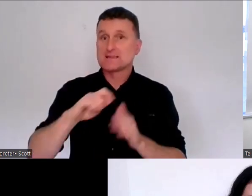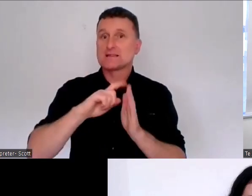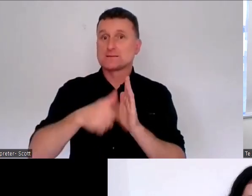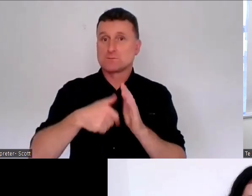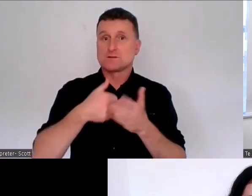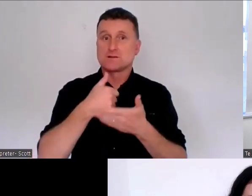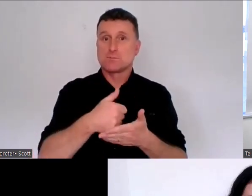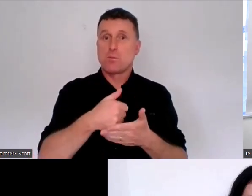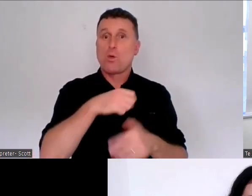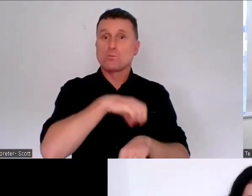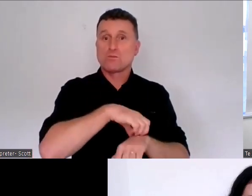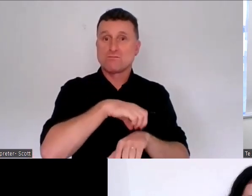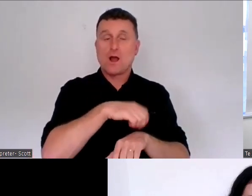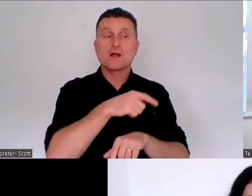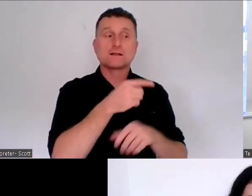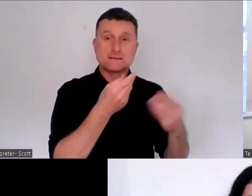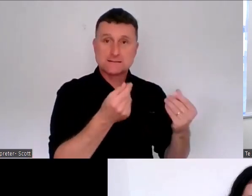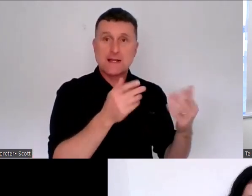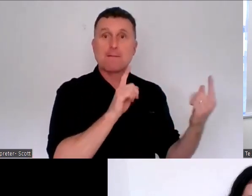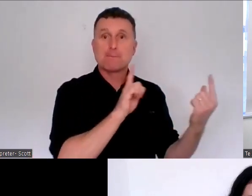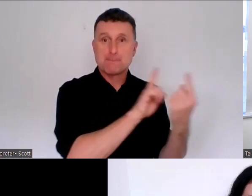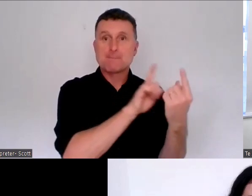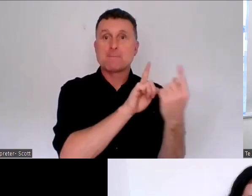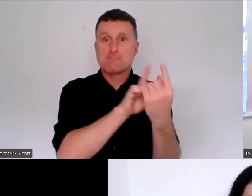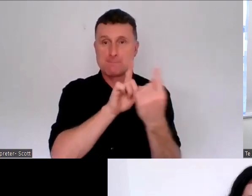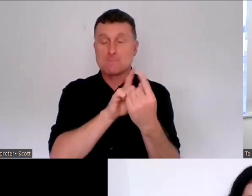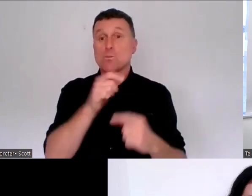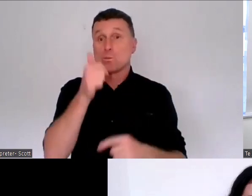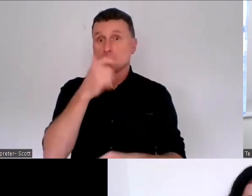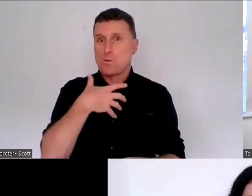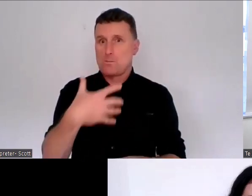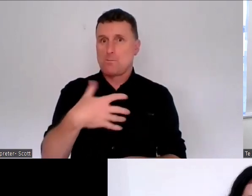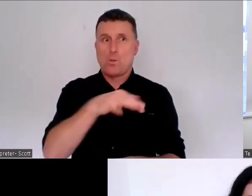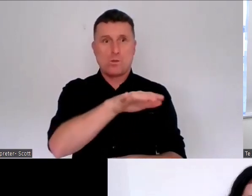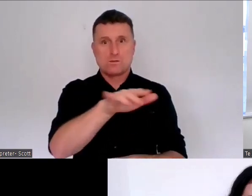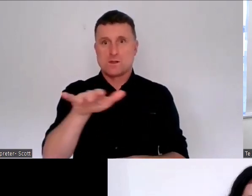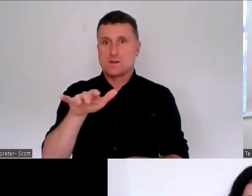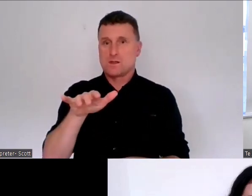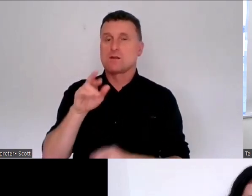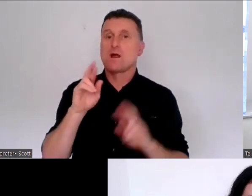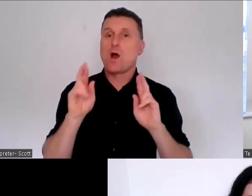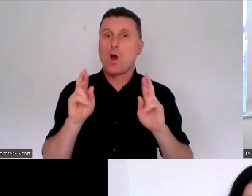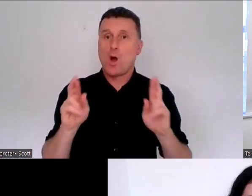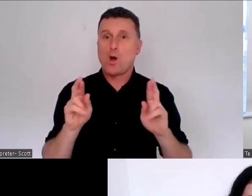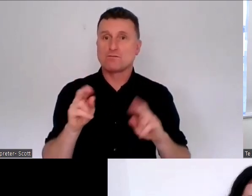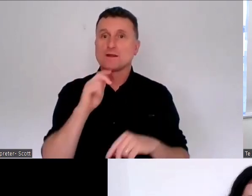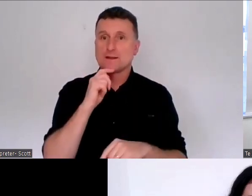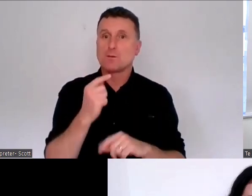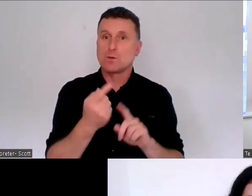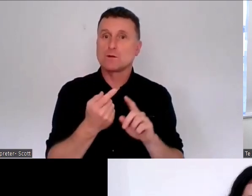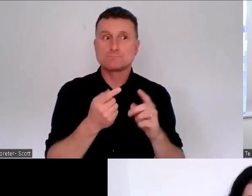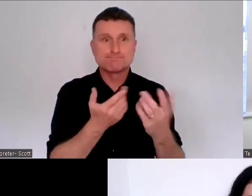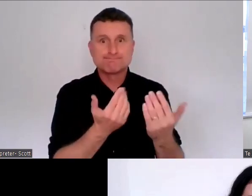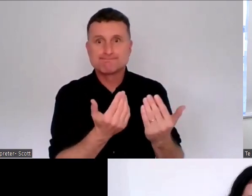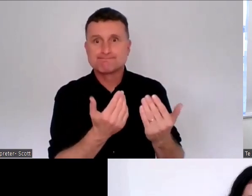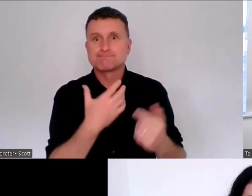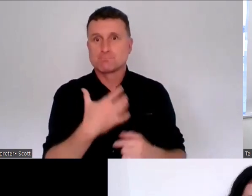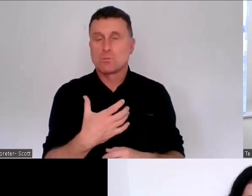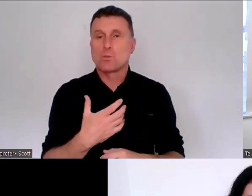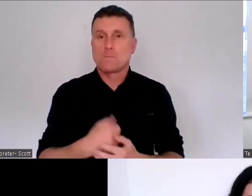We know there are more. We're very much hoping to hear from them in this round of consultation.